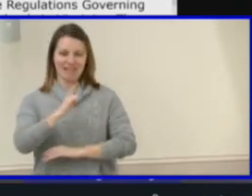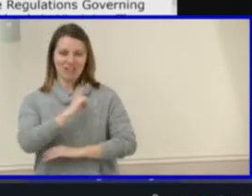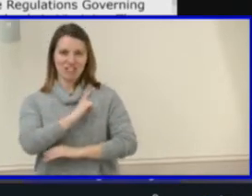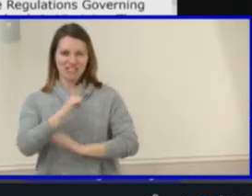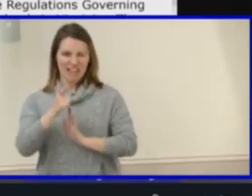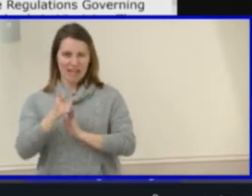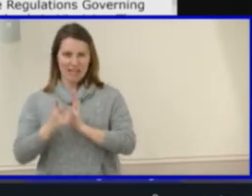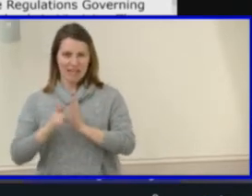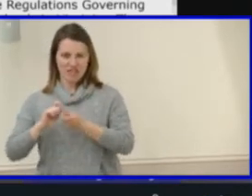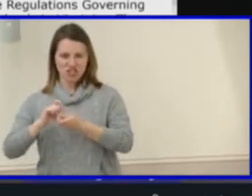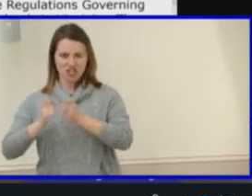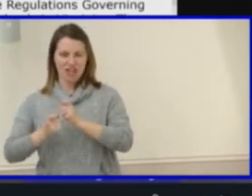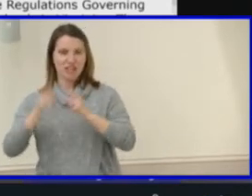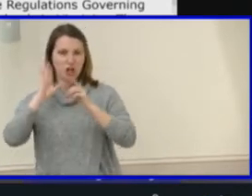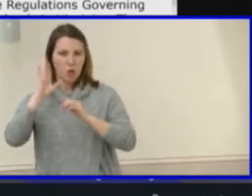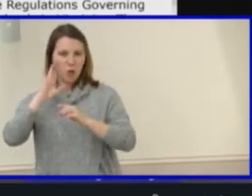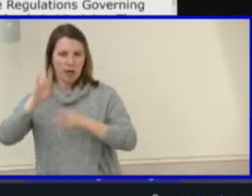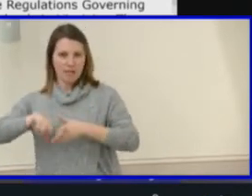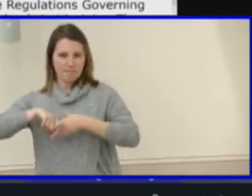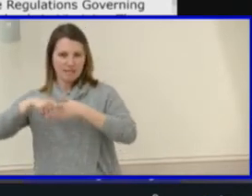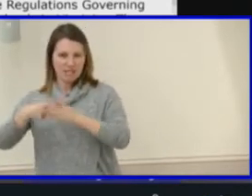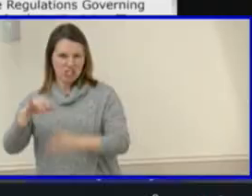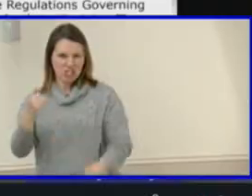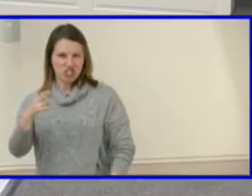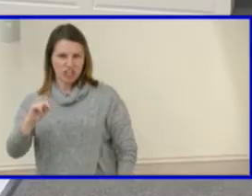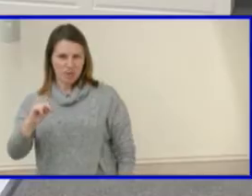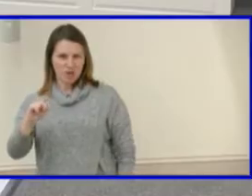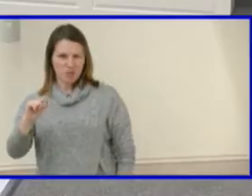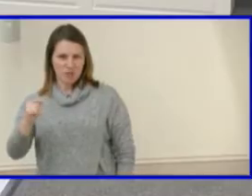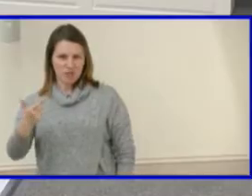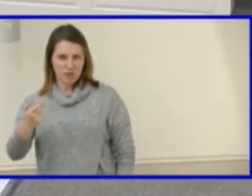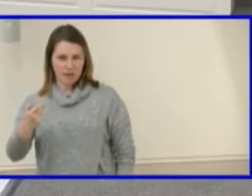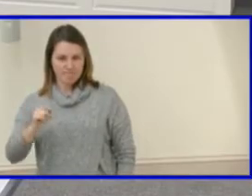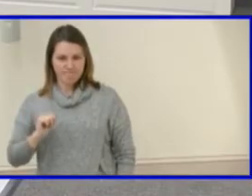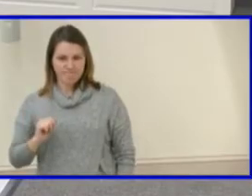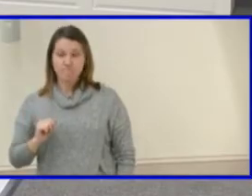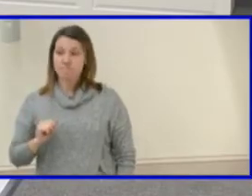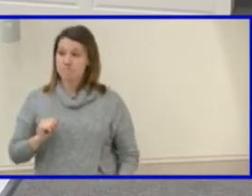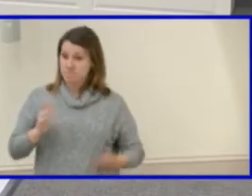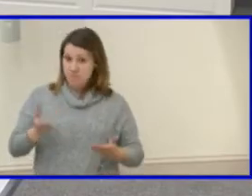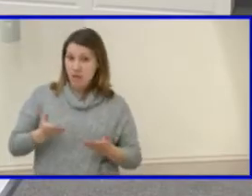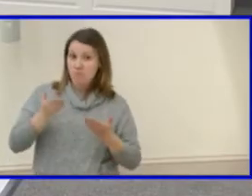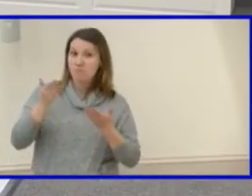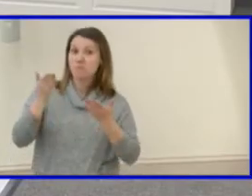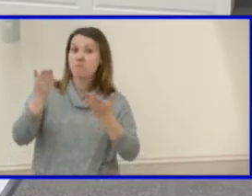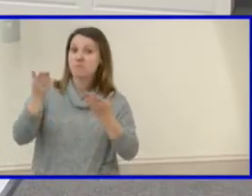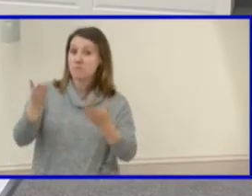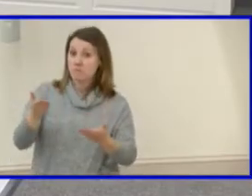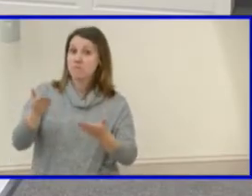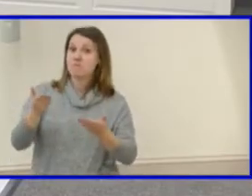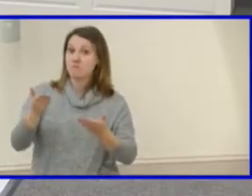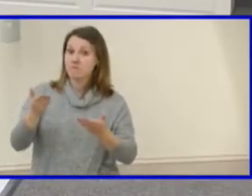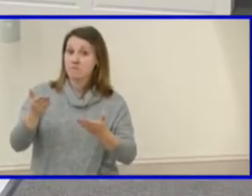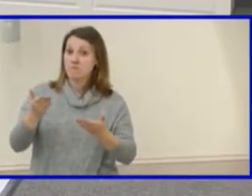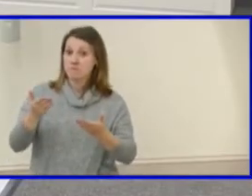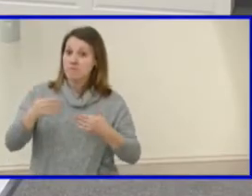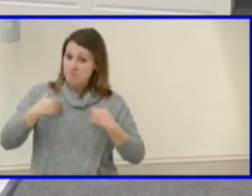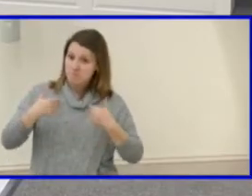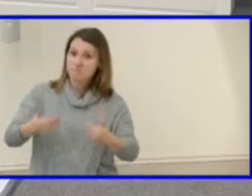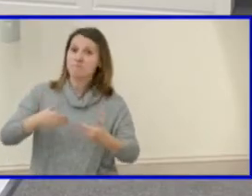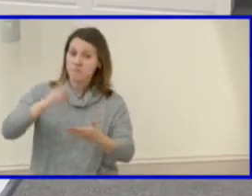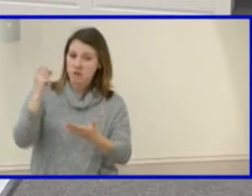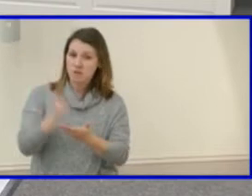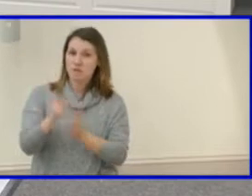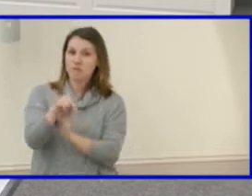2021. All right. Thank you, Madam Superintendent. Is there a motion to approve proposed revisions to policy P6-06